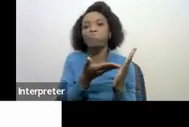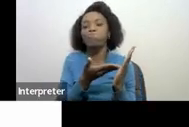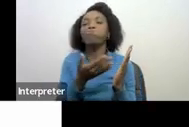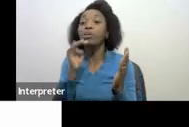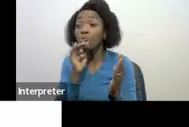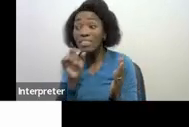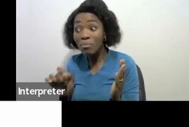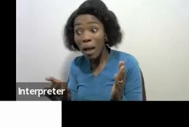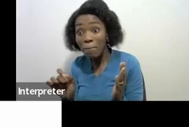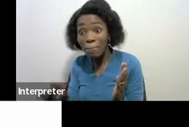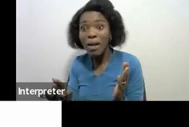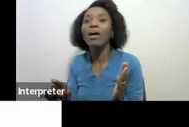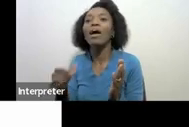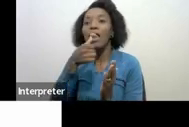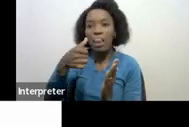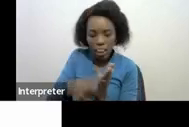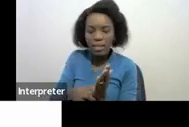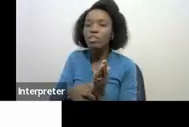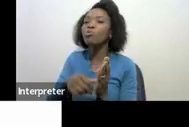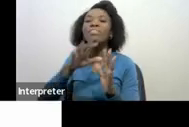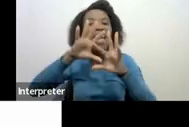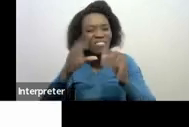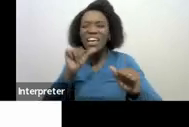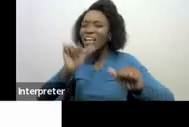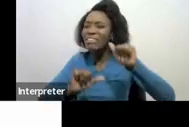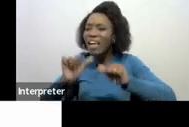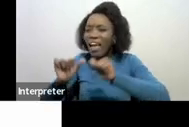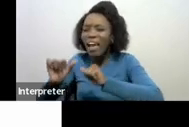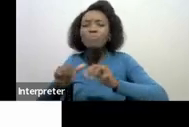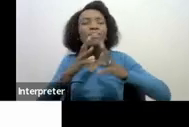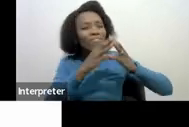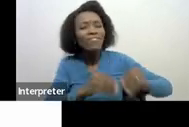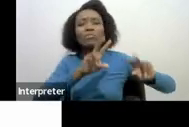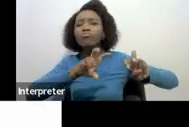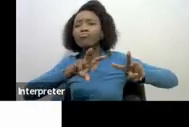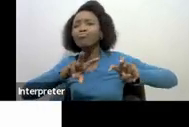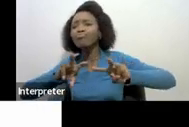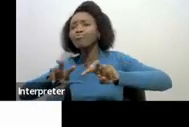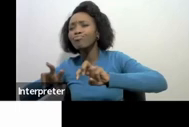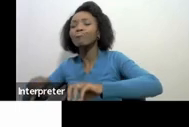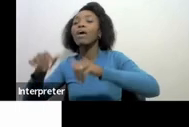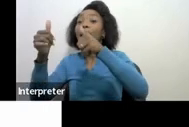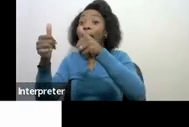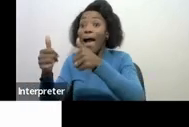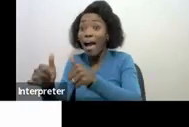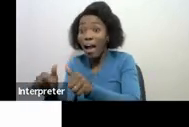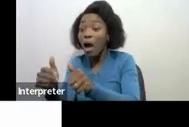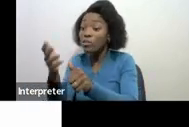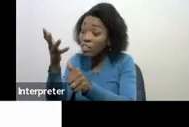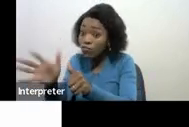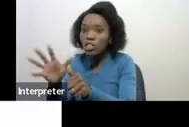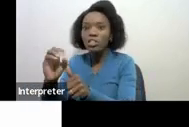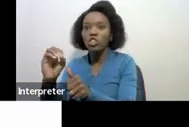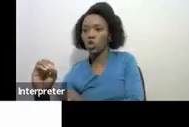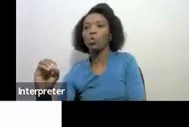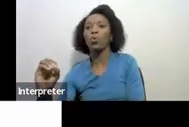requested when all the assessments have been finalized and when the account has got no balance